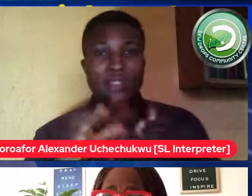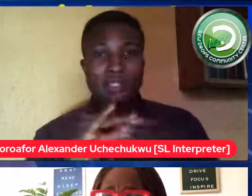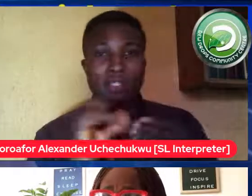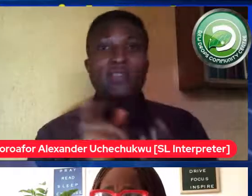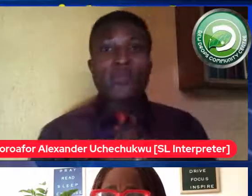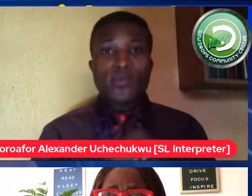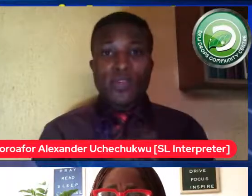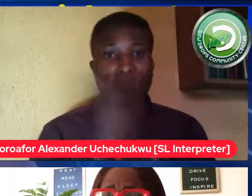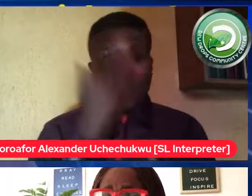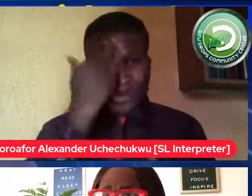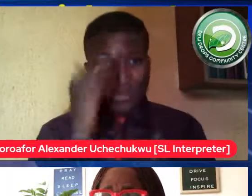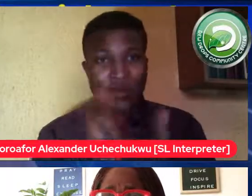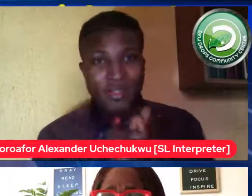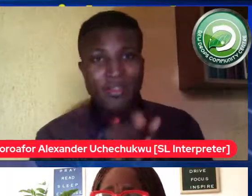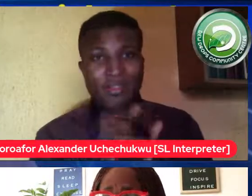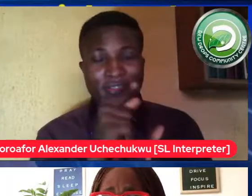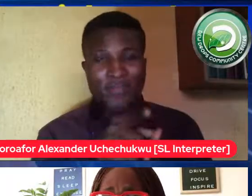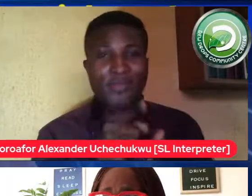too thank you